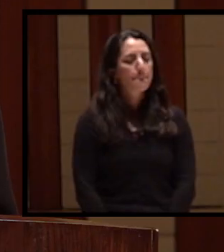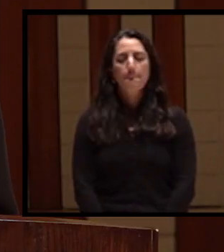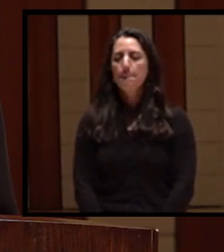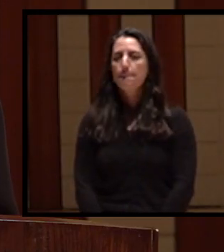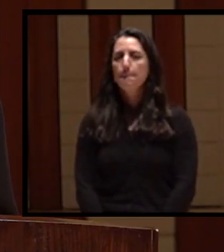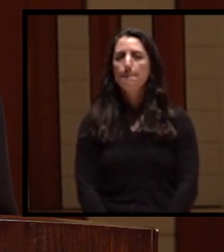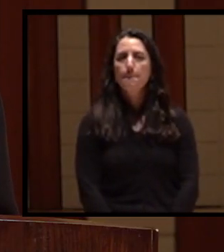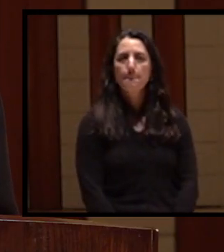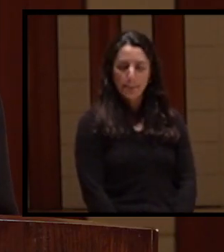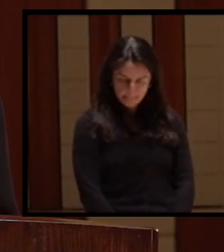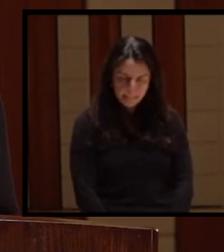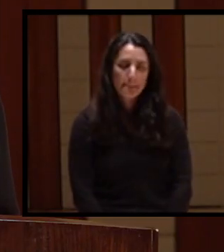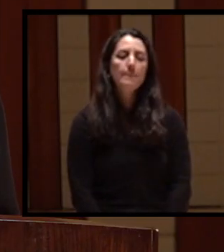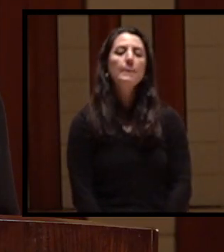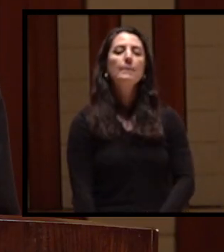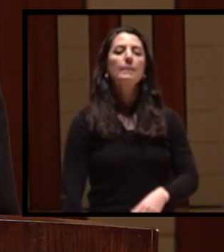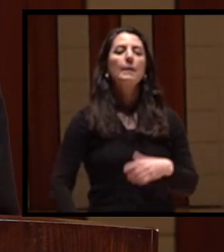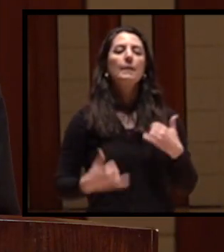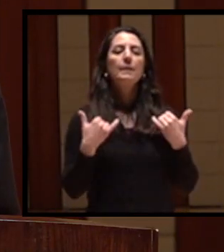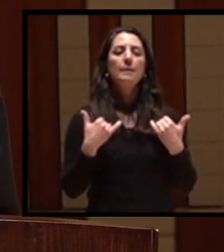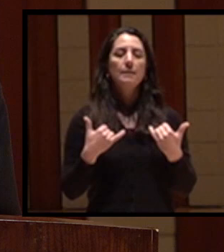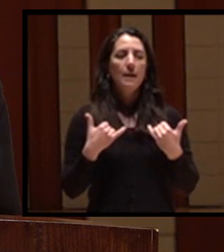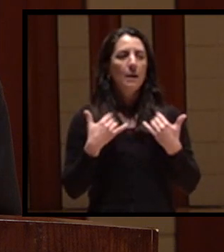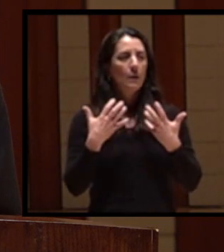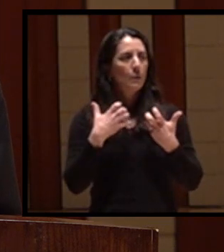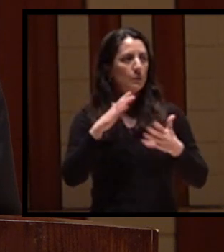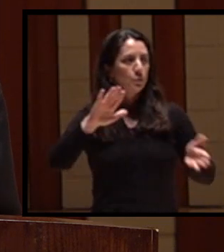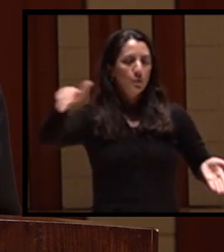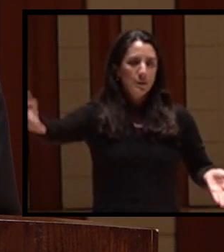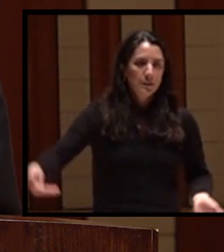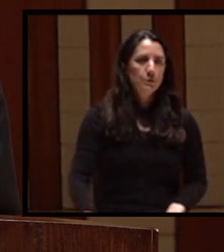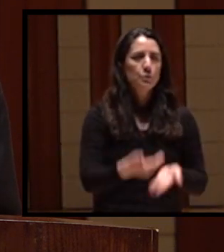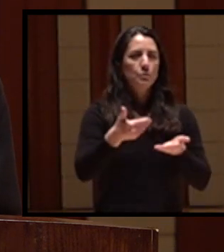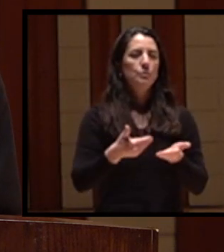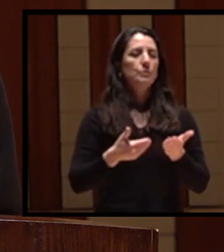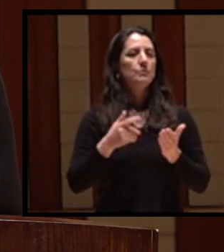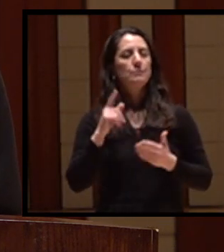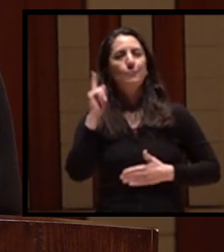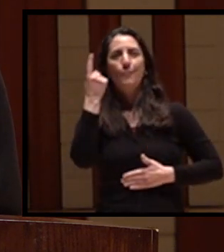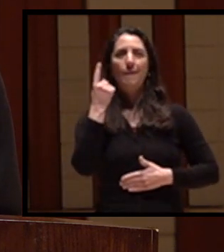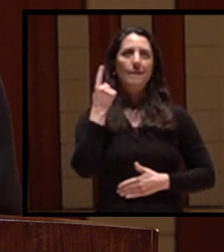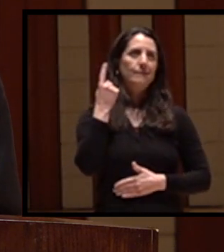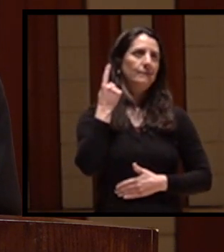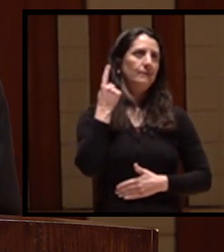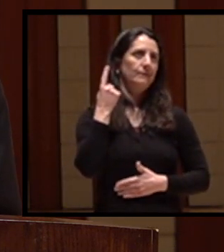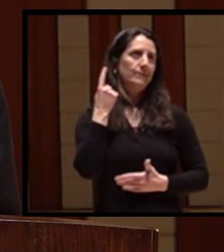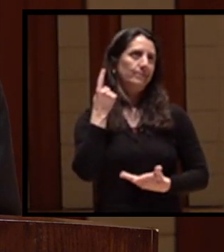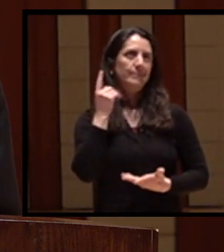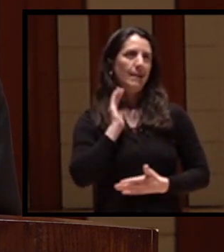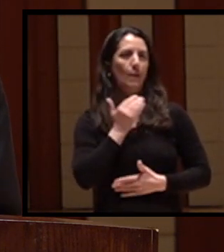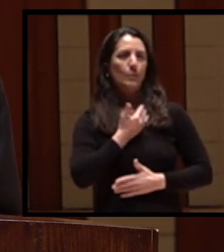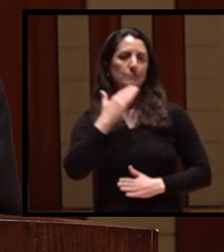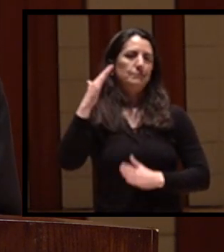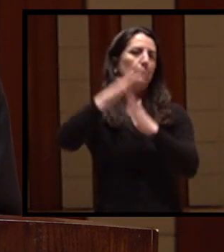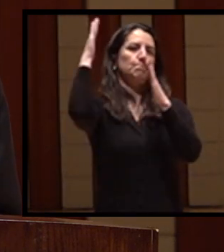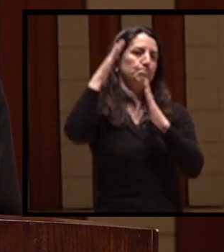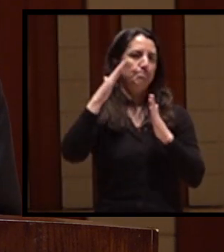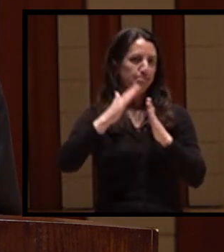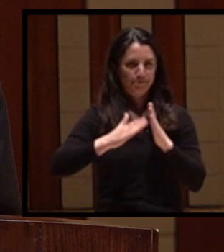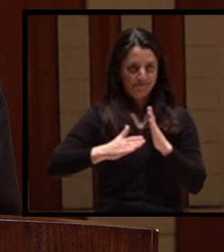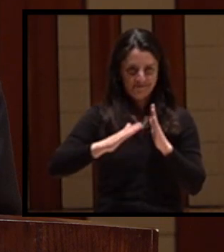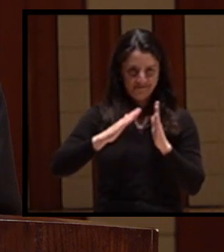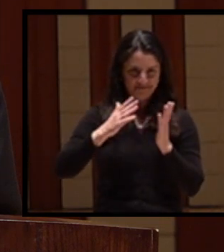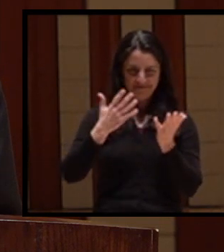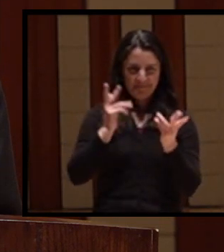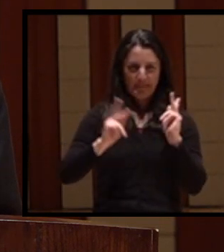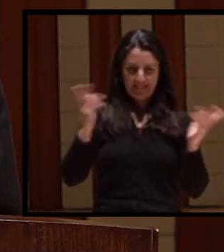Finally, it is also my honor to introduce one of Willamette's best and brightest, who will then introduce tonight's speaker. Adriana